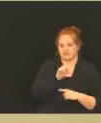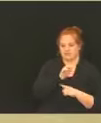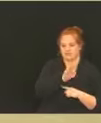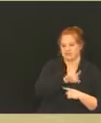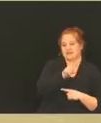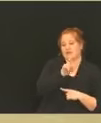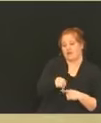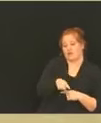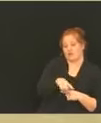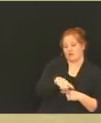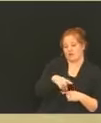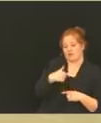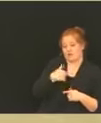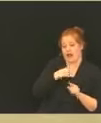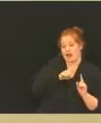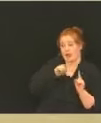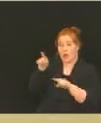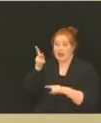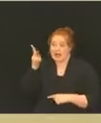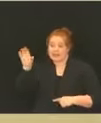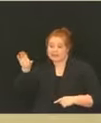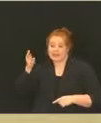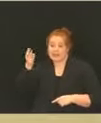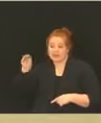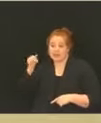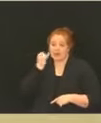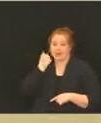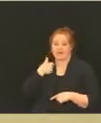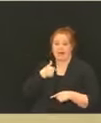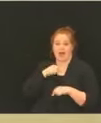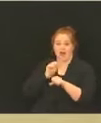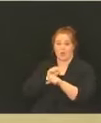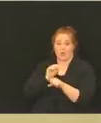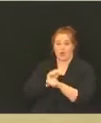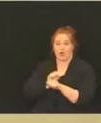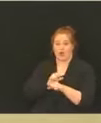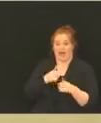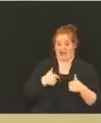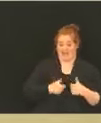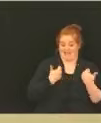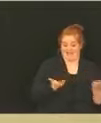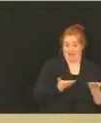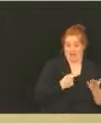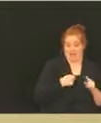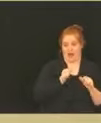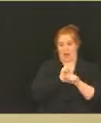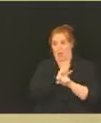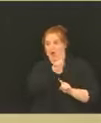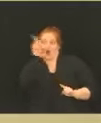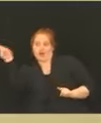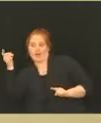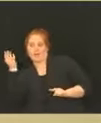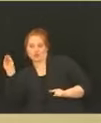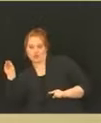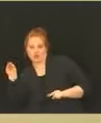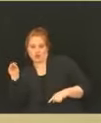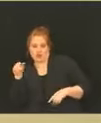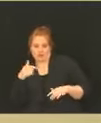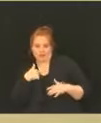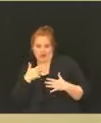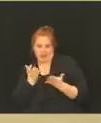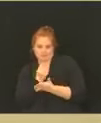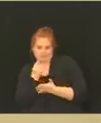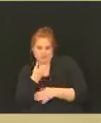County resident? For instance, can I go to Kansas City, Missouri, or if I work across state lines? Is that possible? I've also had